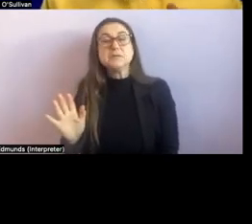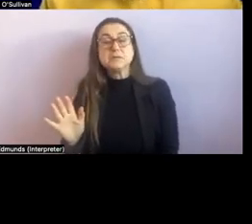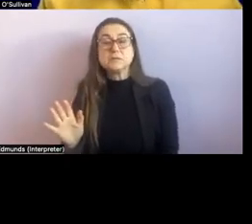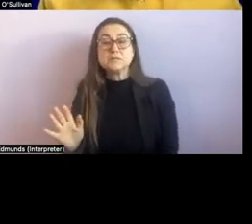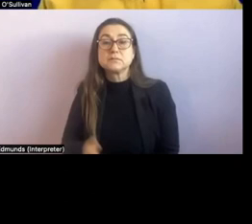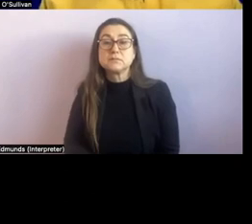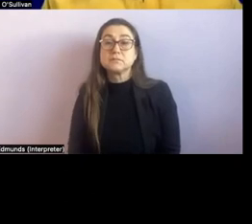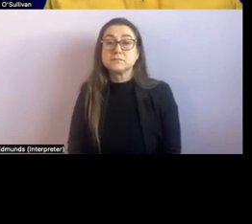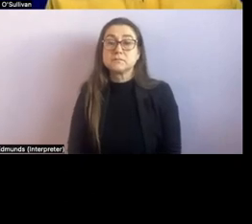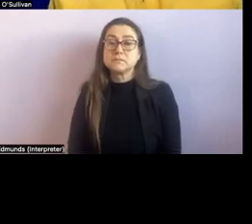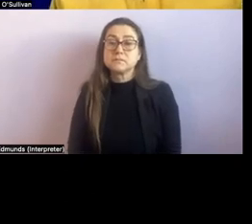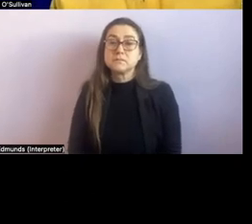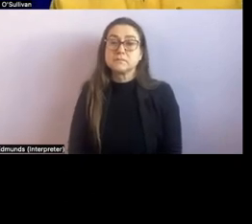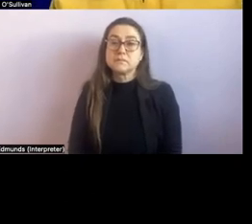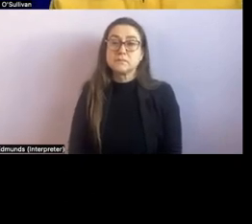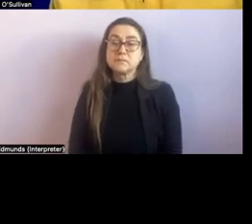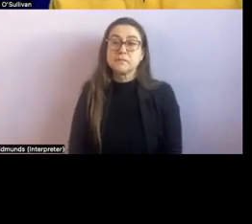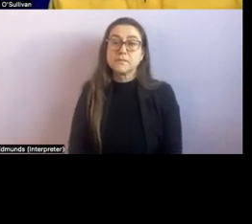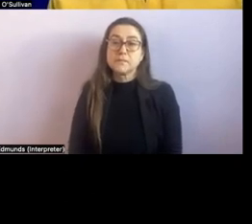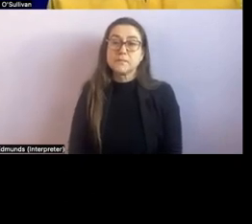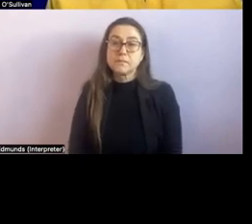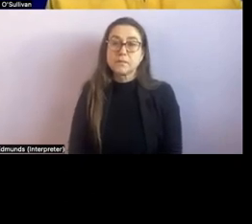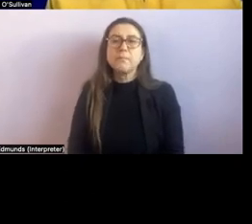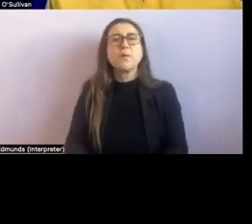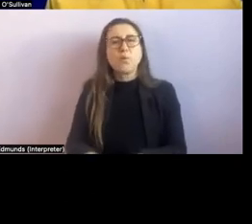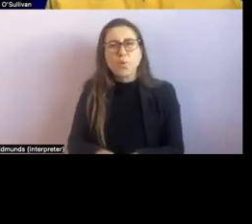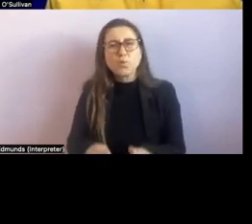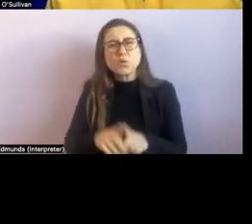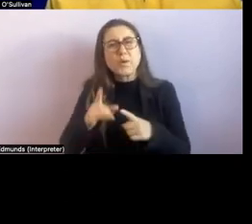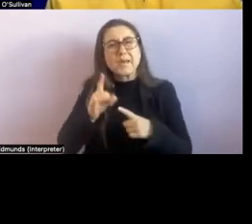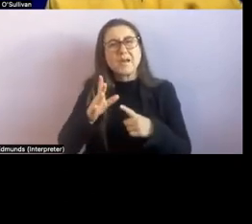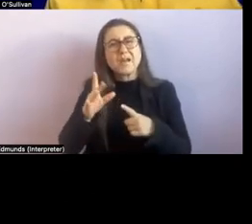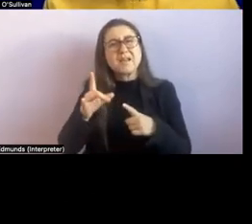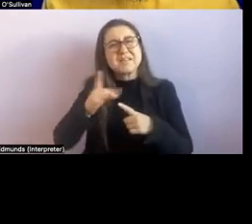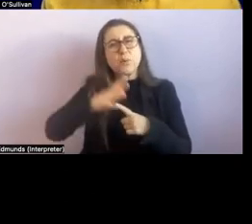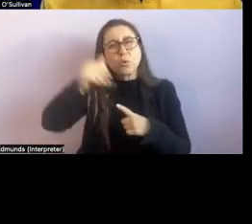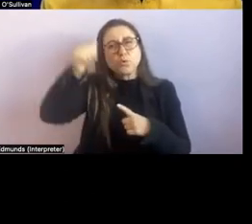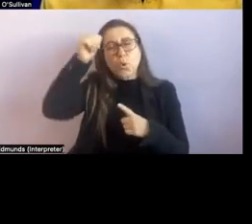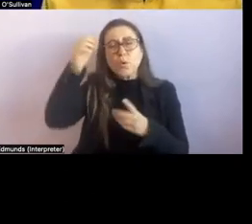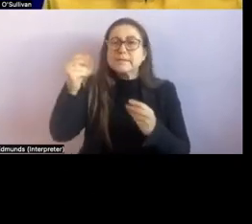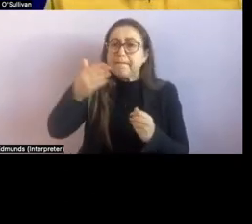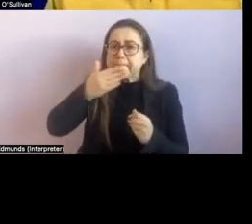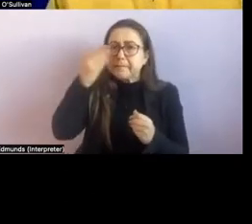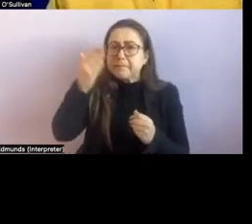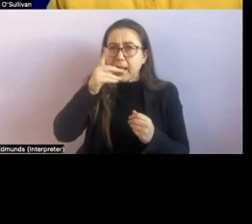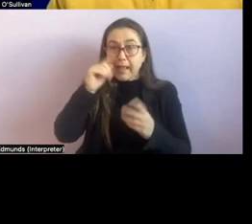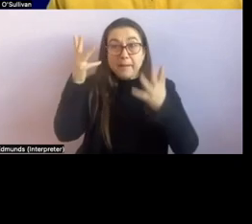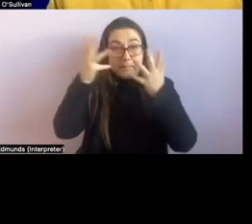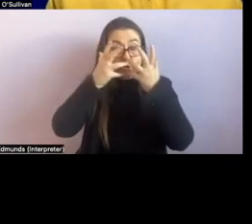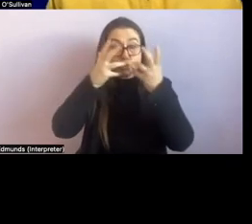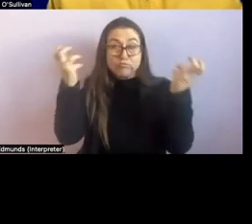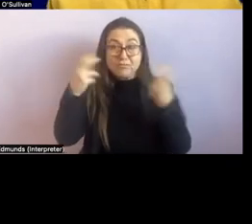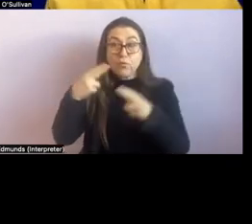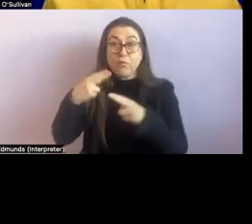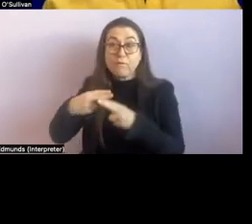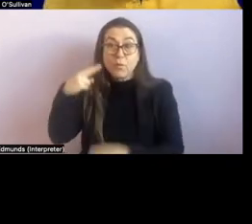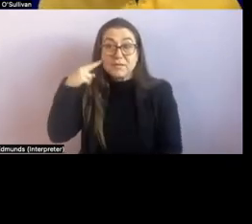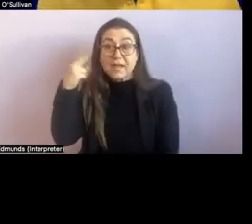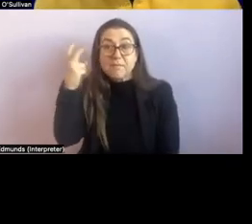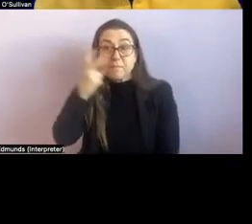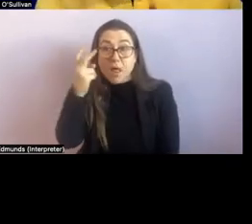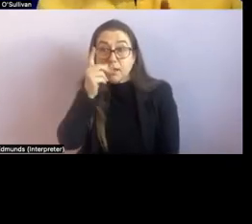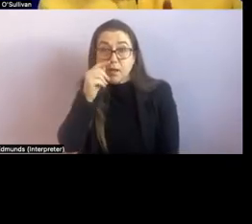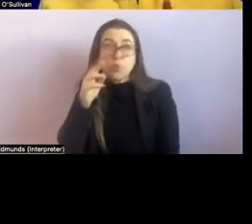also knowing that there's some smells that can be really really bad and really um distressing for people who are deaf blind or for